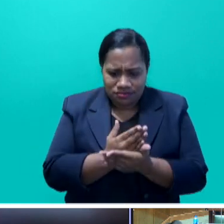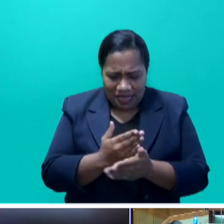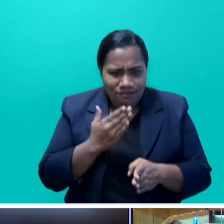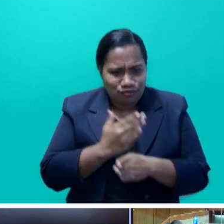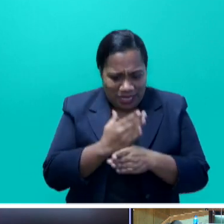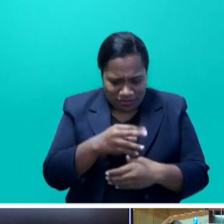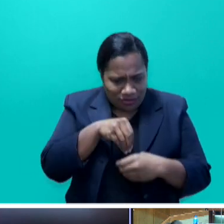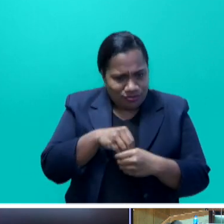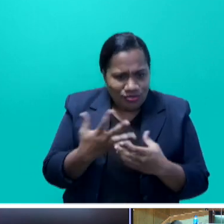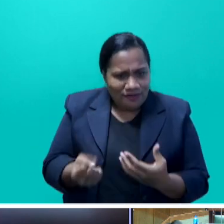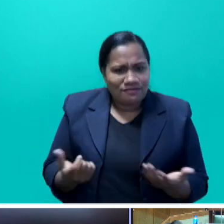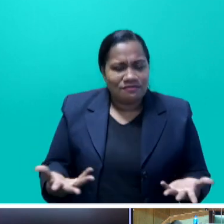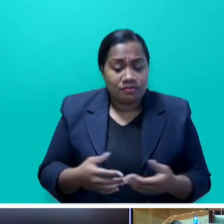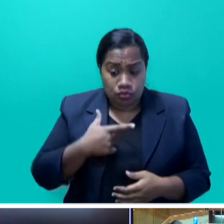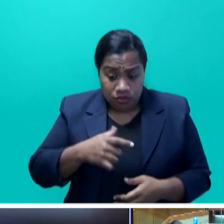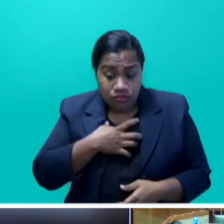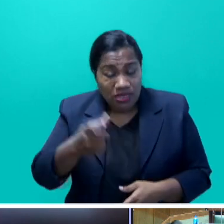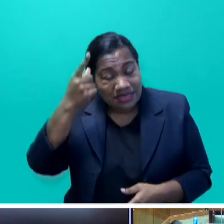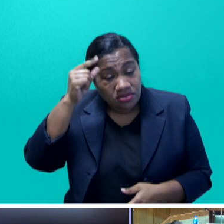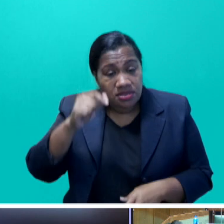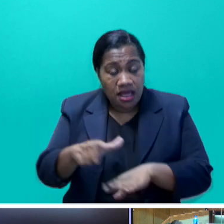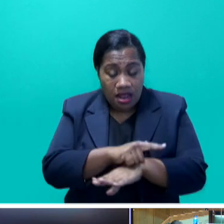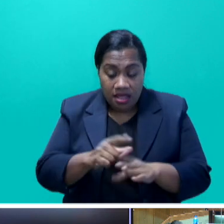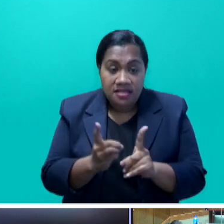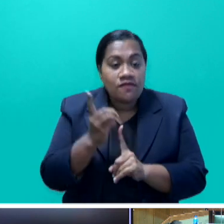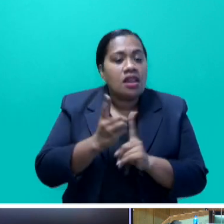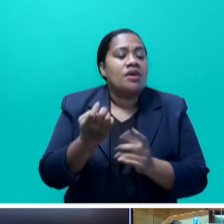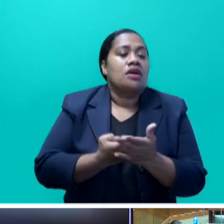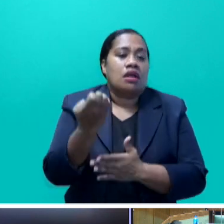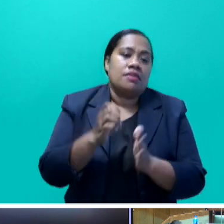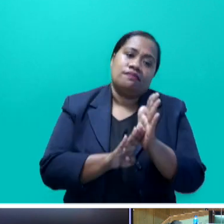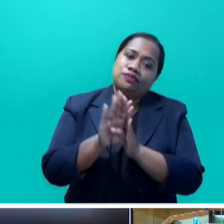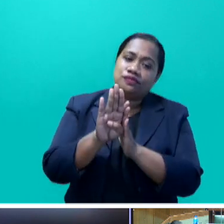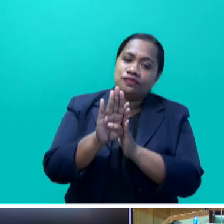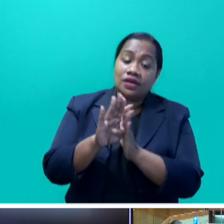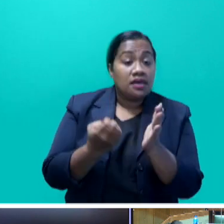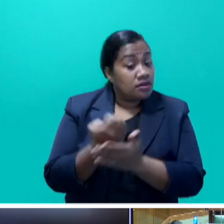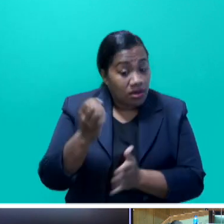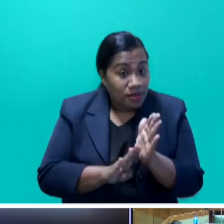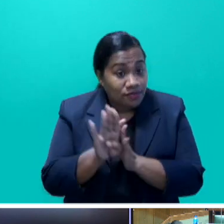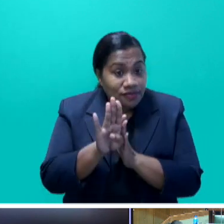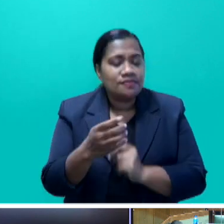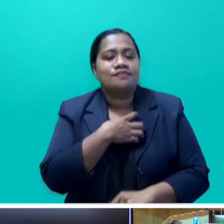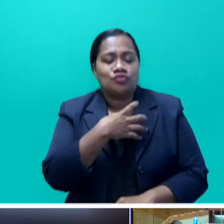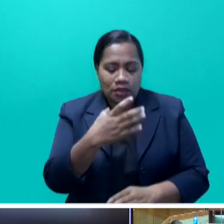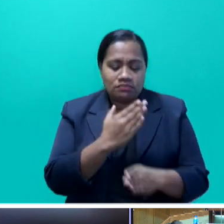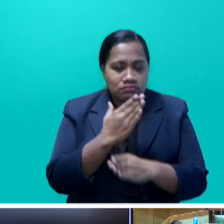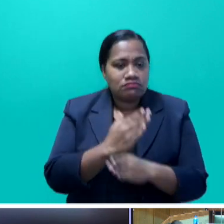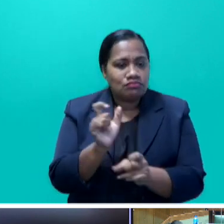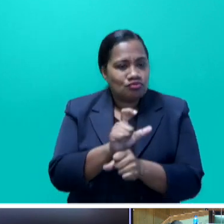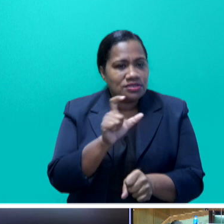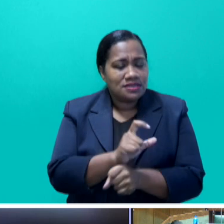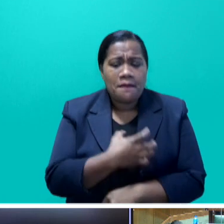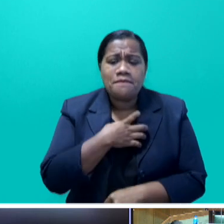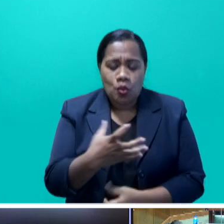Itaukay land is developed, the economy grows. When the economy grows, of course, more jobs are created. There is more money in